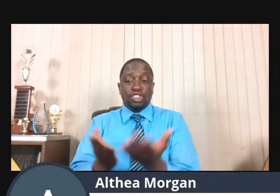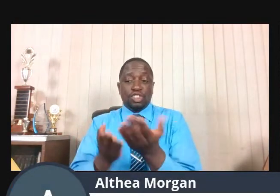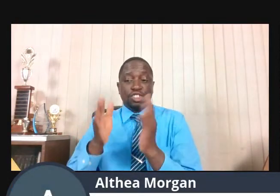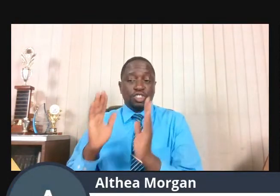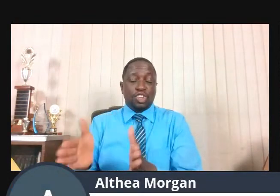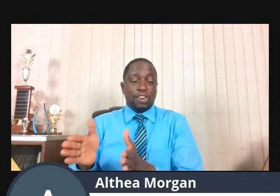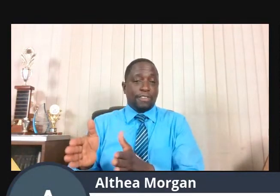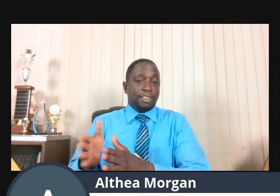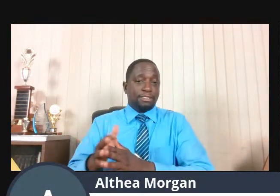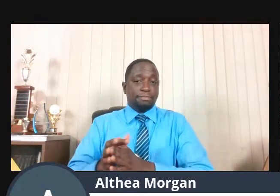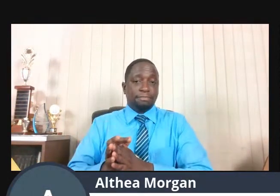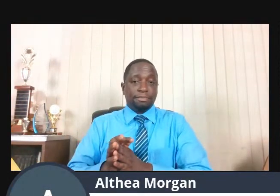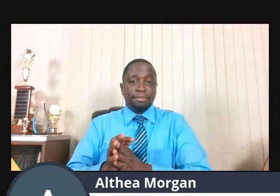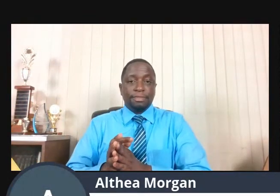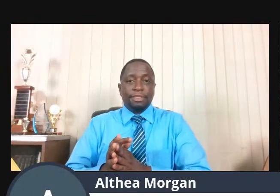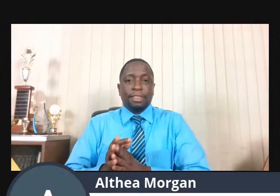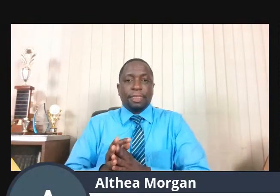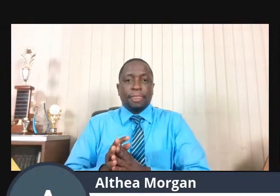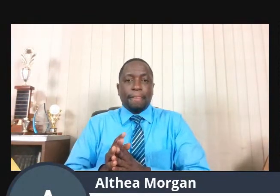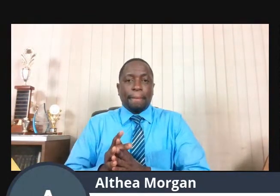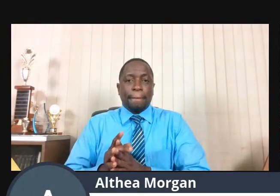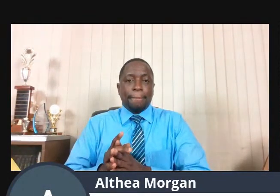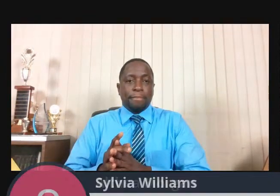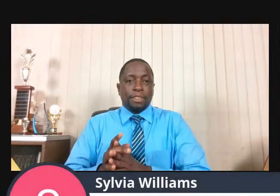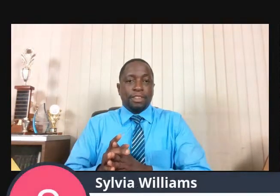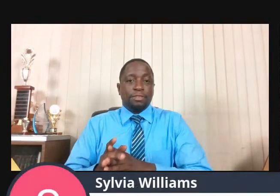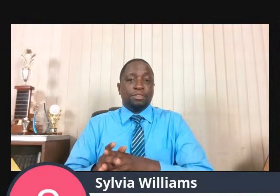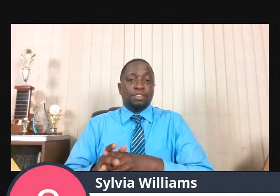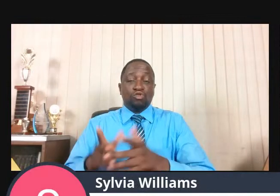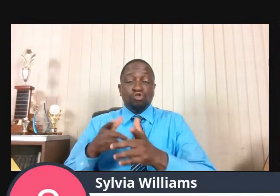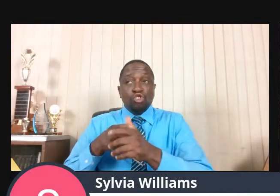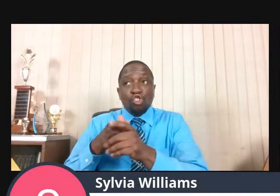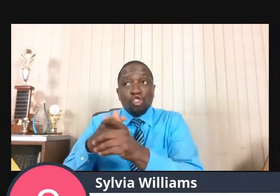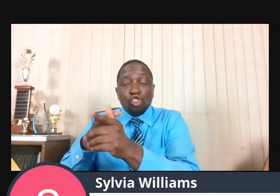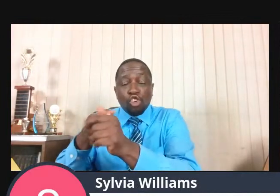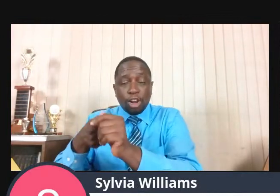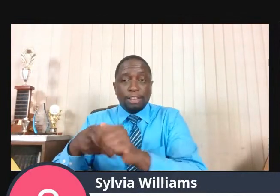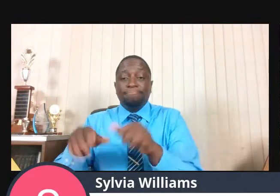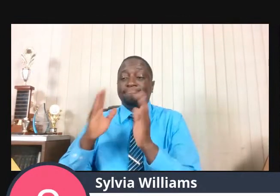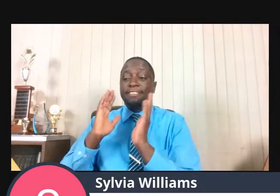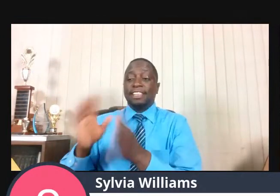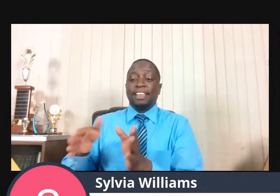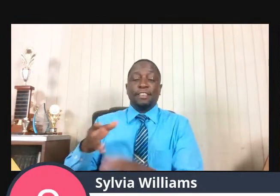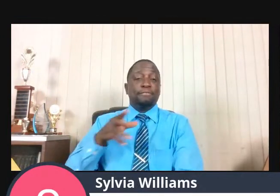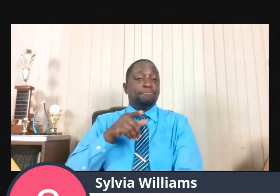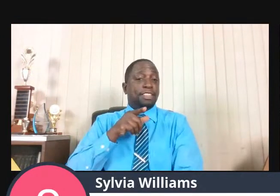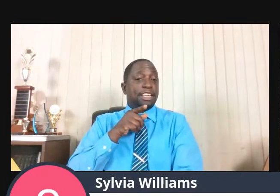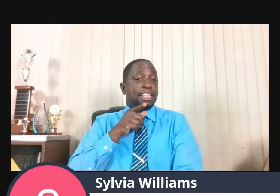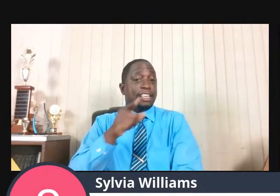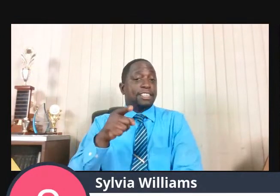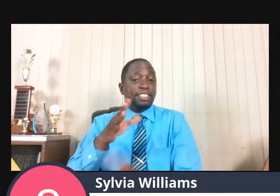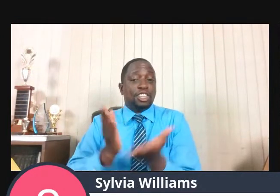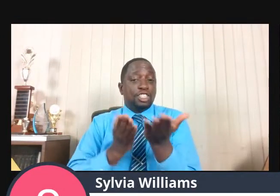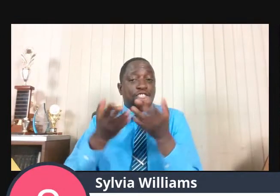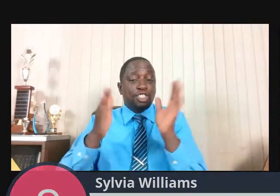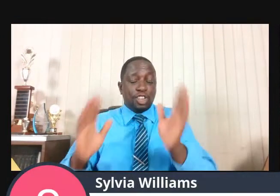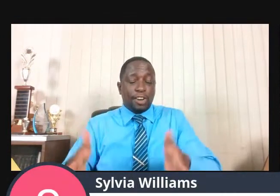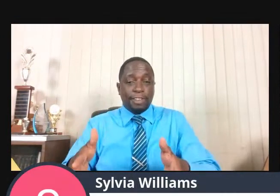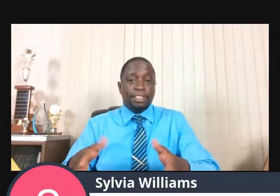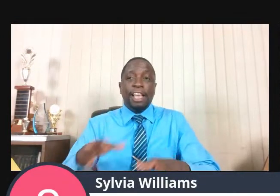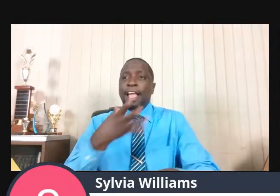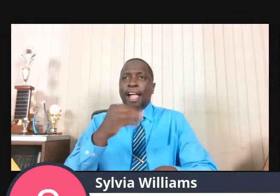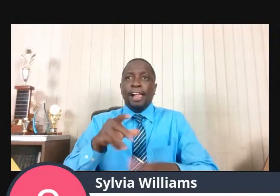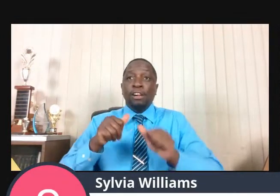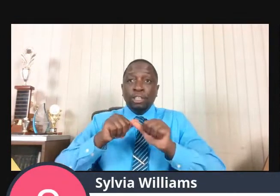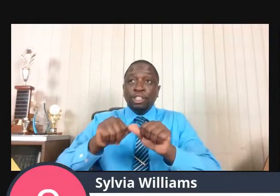Is Teaching This Young Man He Left Him Behind And Continued By Himself You See Elijah